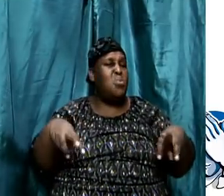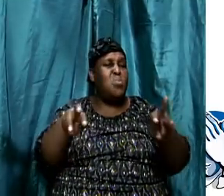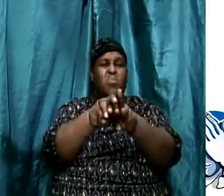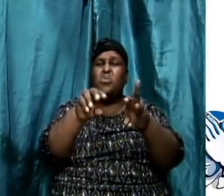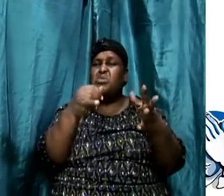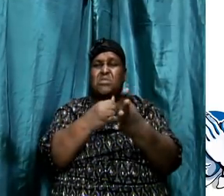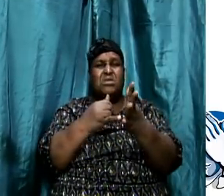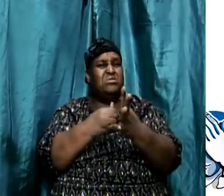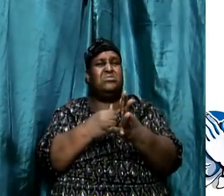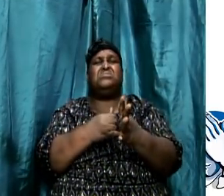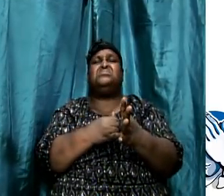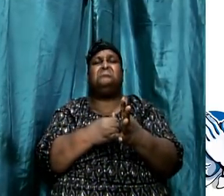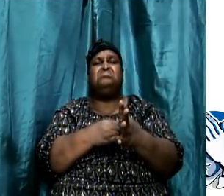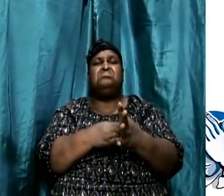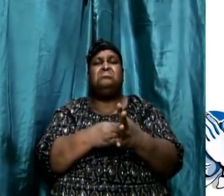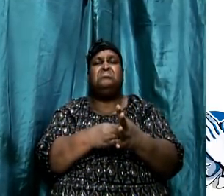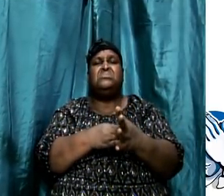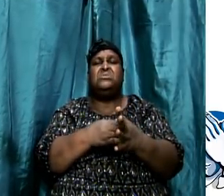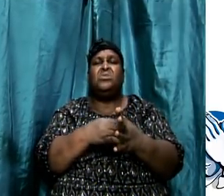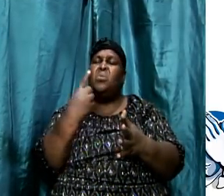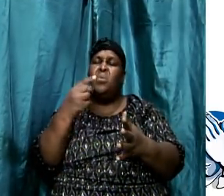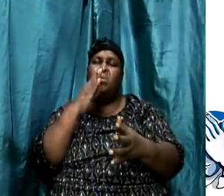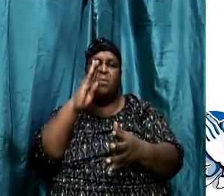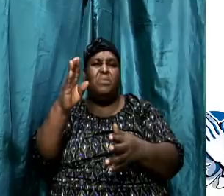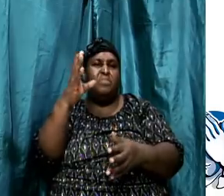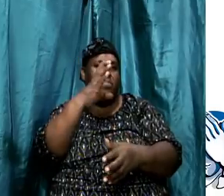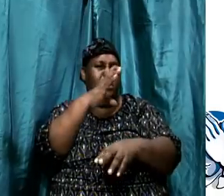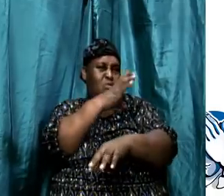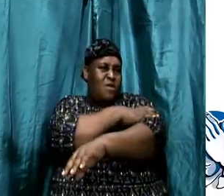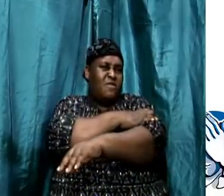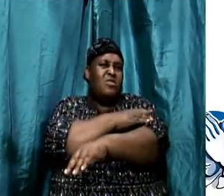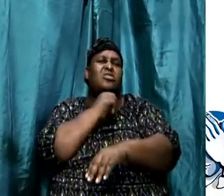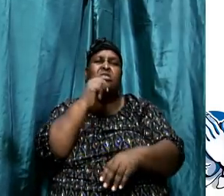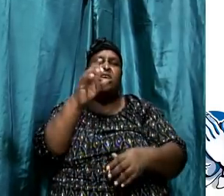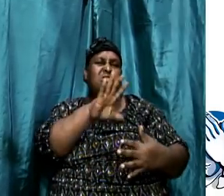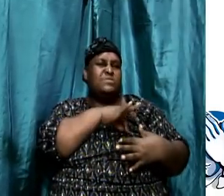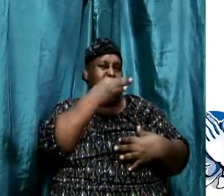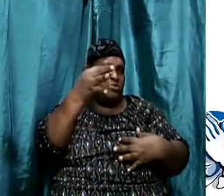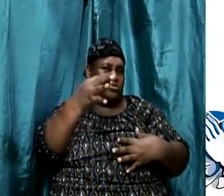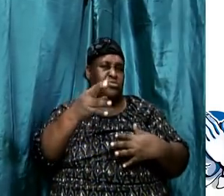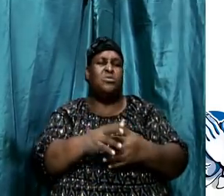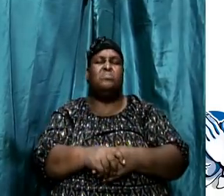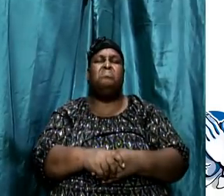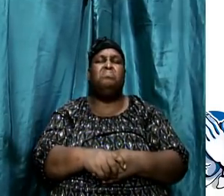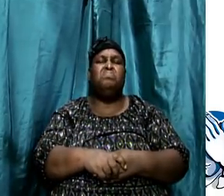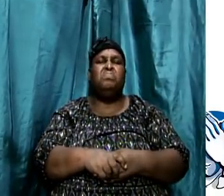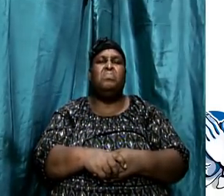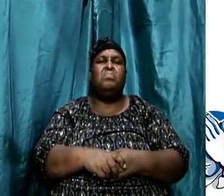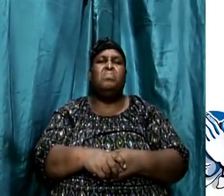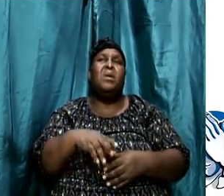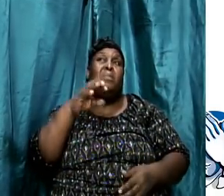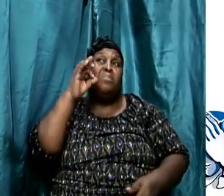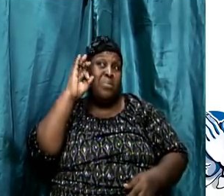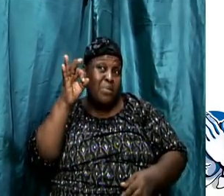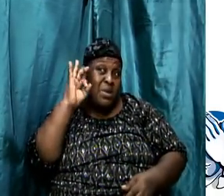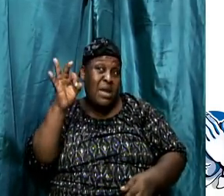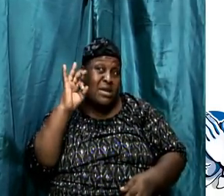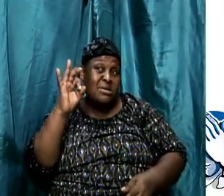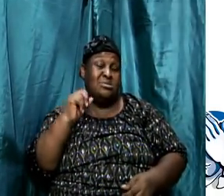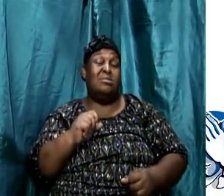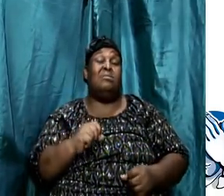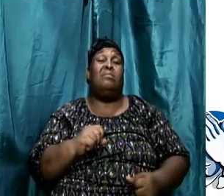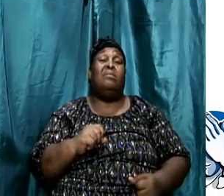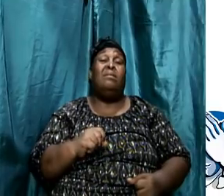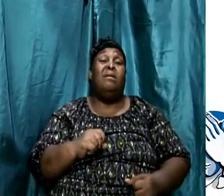powerful and not spiritual because you can go up there and you can preach. I've seen preachers who have mastered the art of getting people